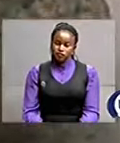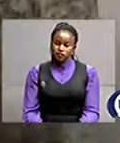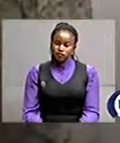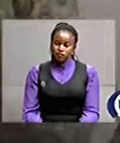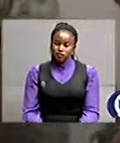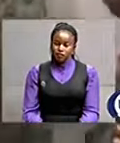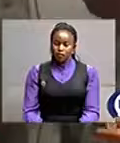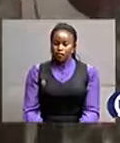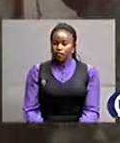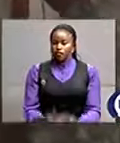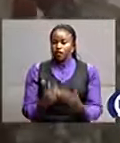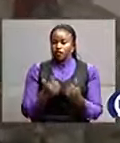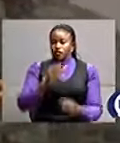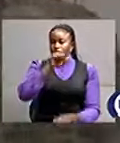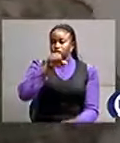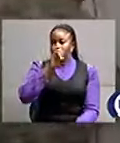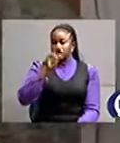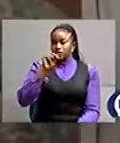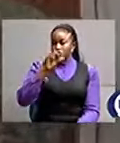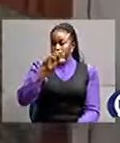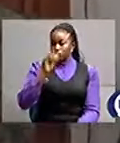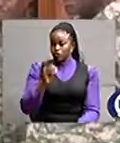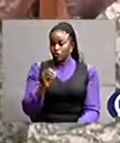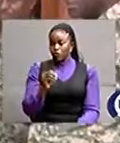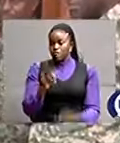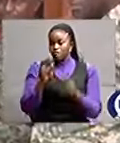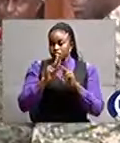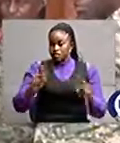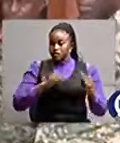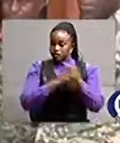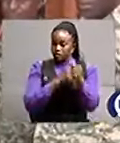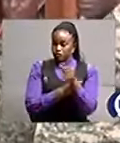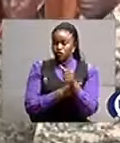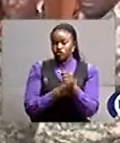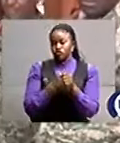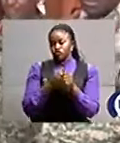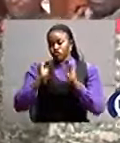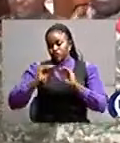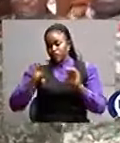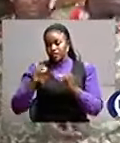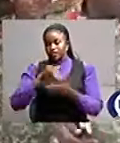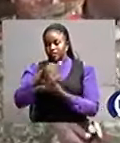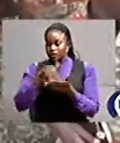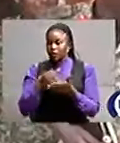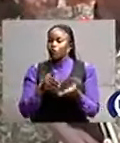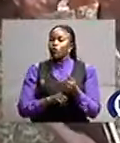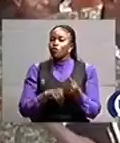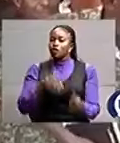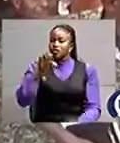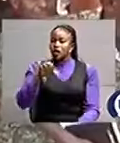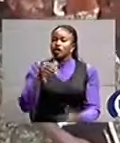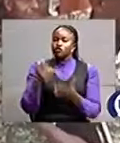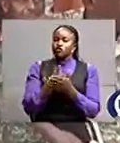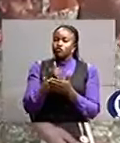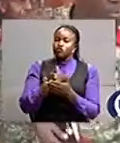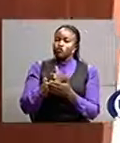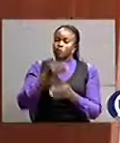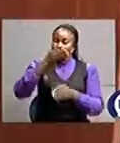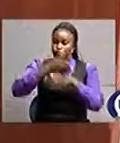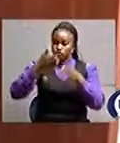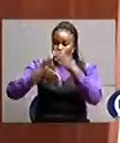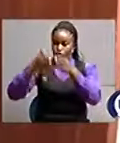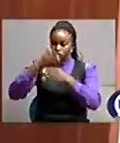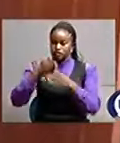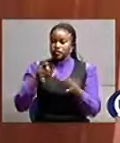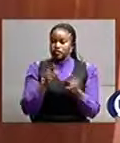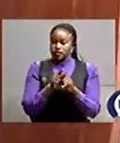single piece support operation training center has received nine new blocks including a senior officers mess a